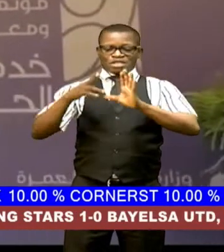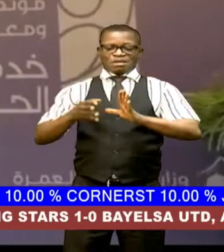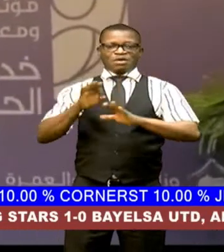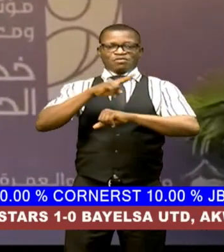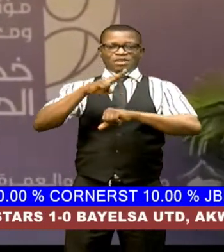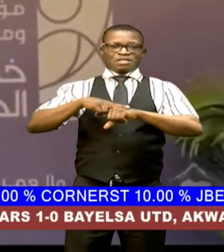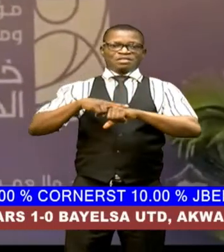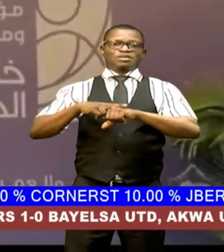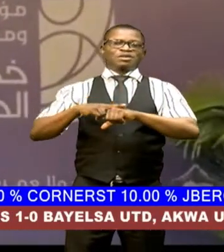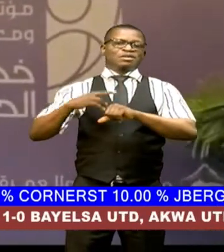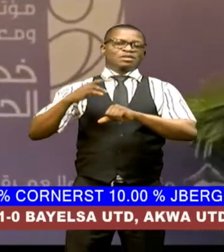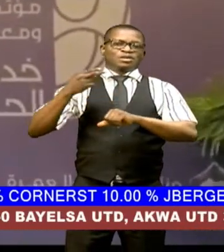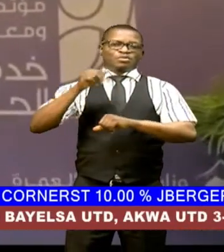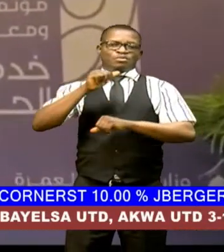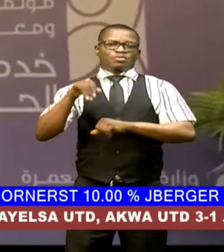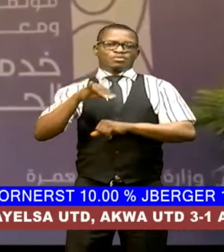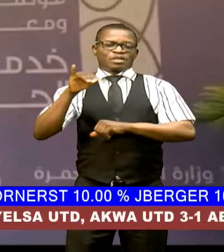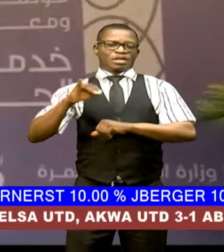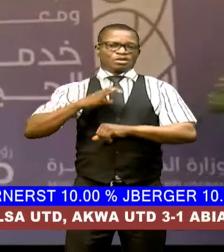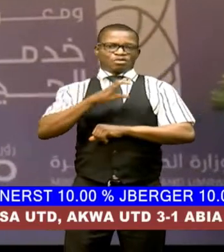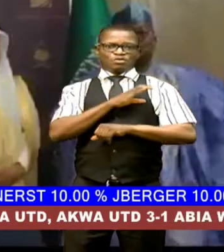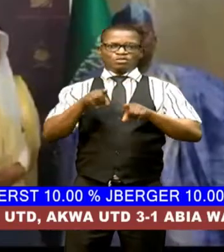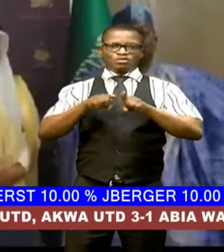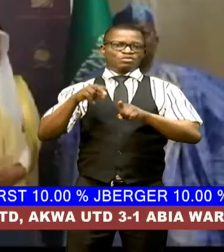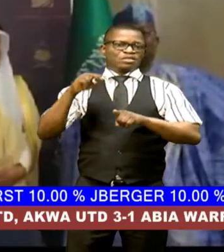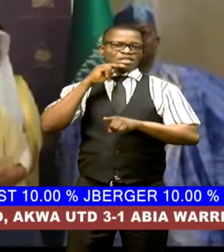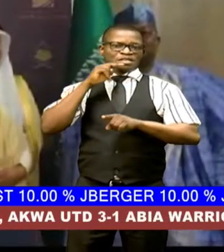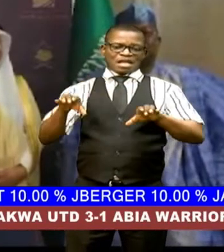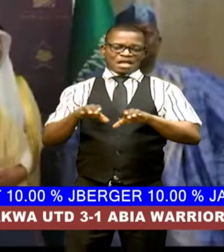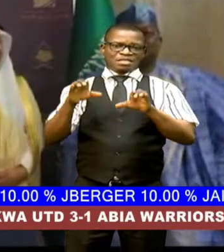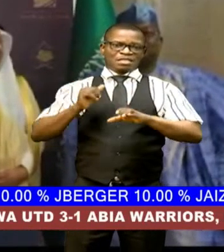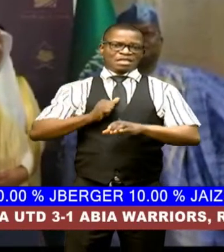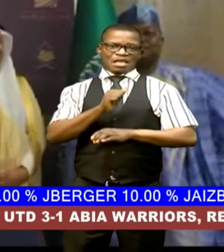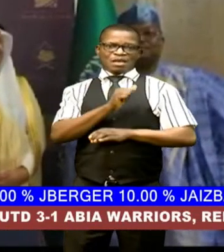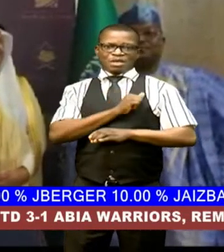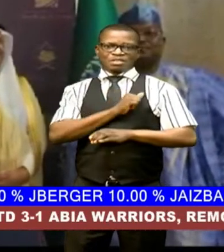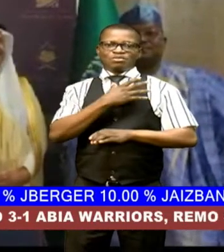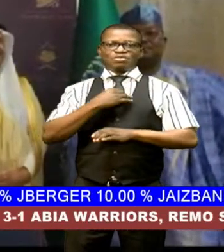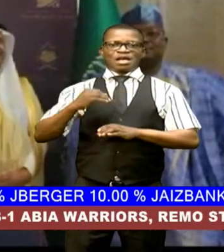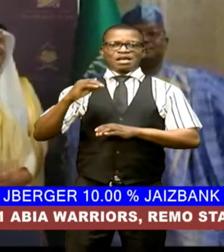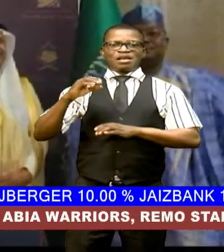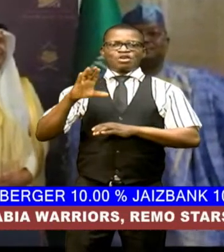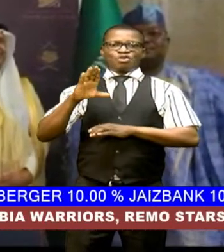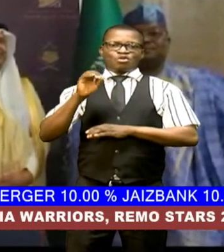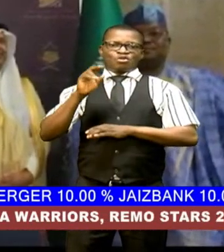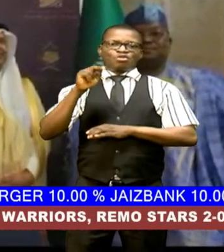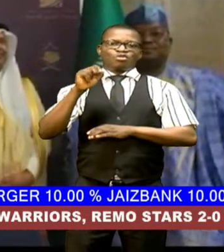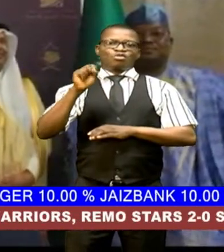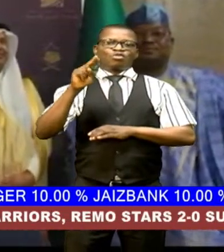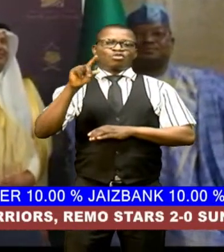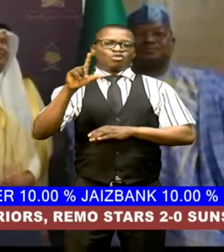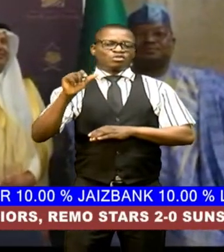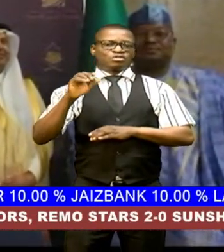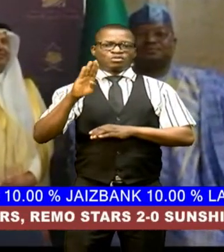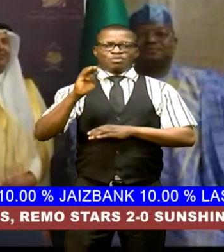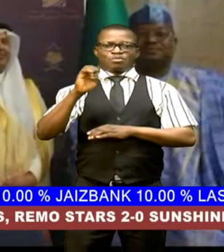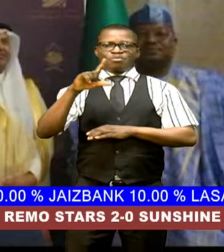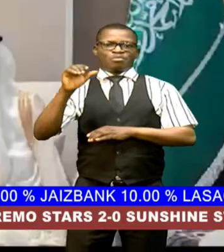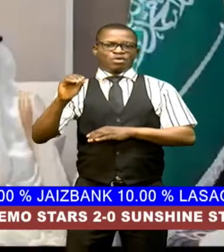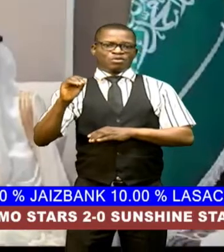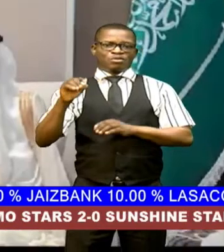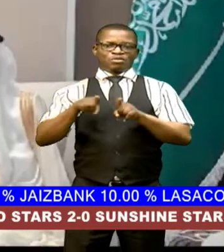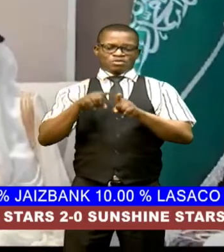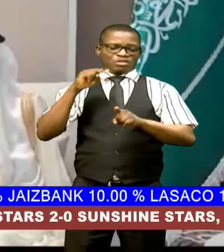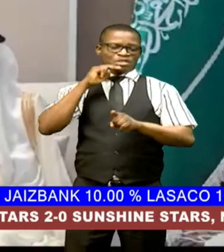hajj commission jalal ahamad arabi nigeria's acting ambassador mahmoud lele and the consul general bello ibrahim kasori the nigerian